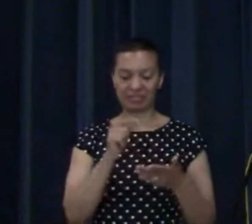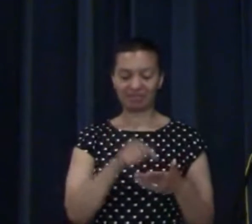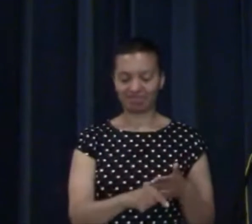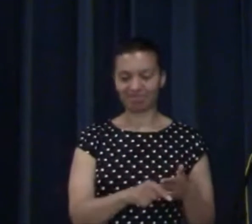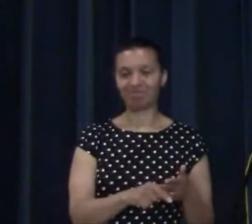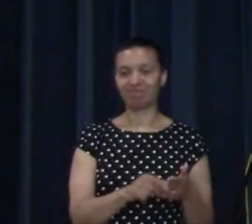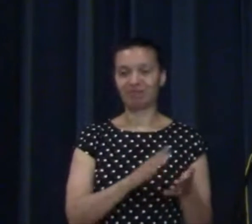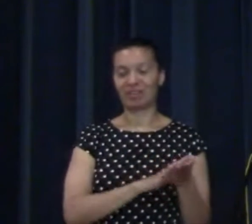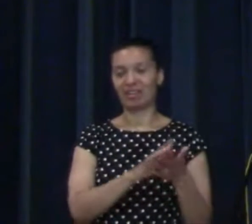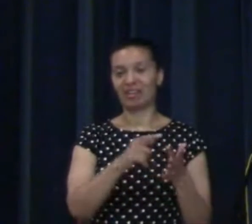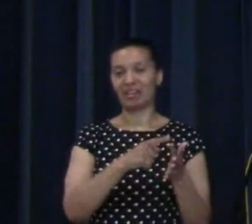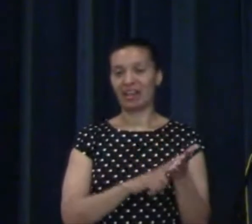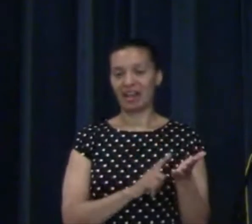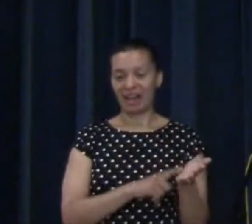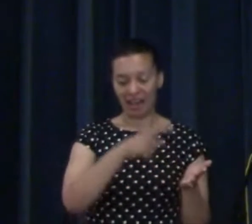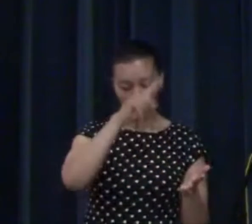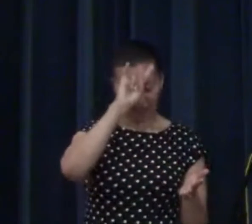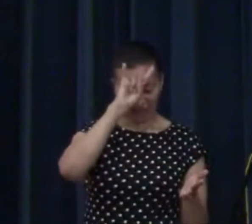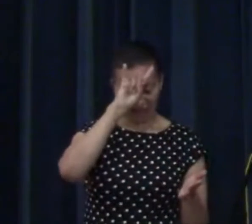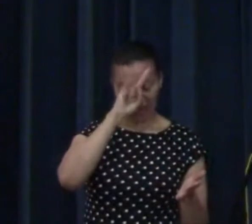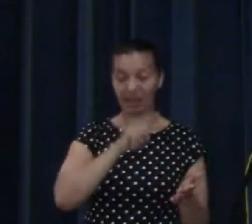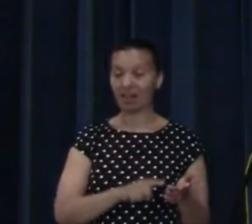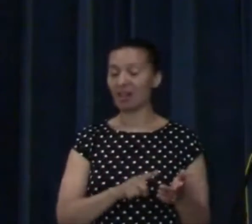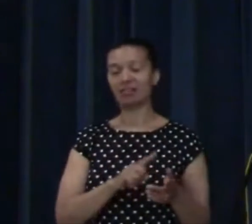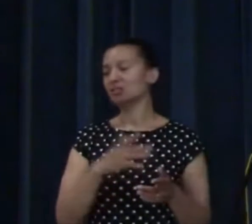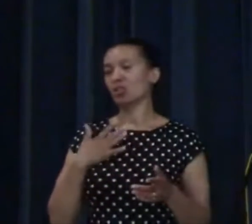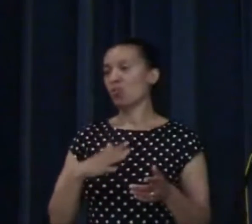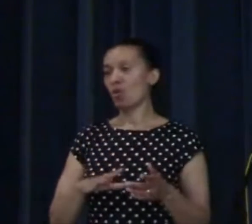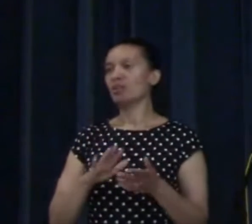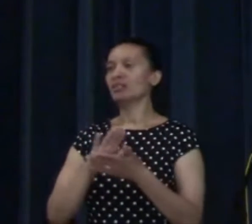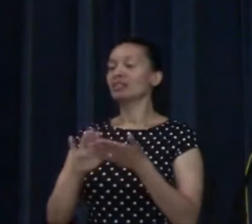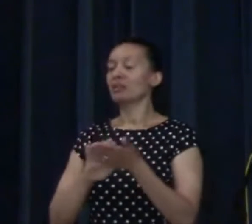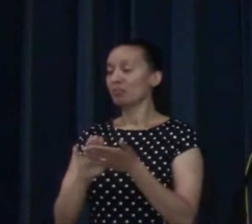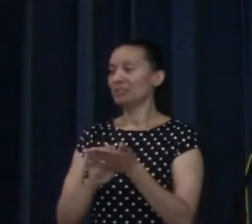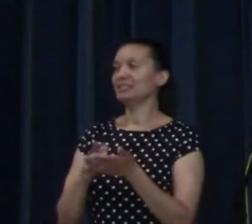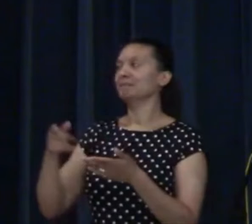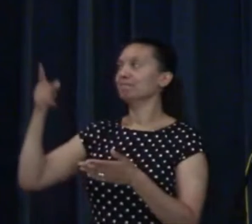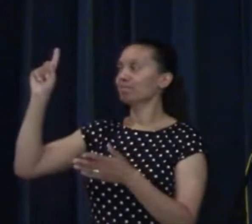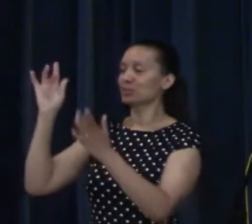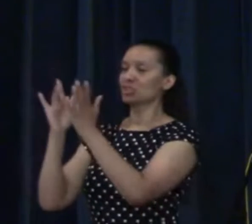Our sins not counted against us.